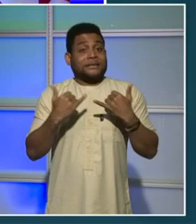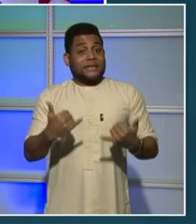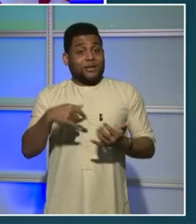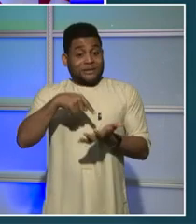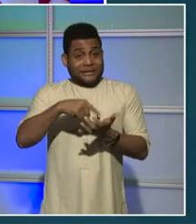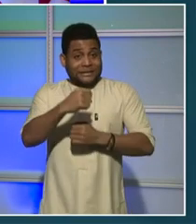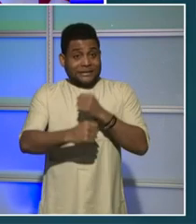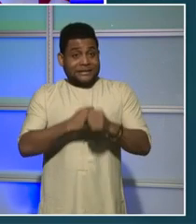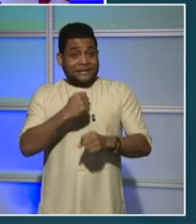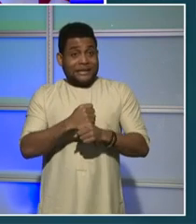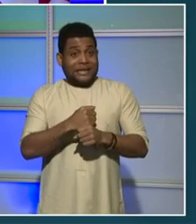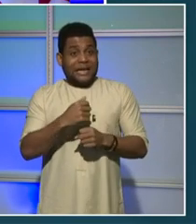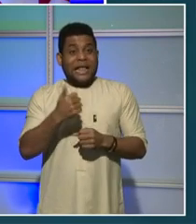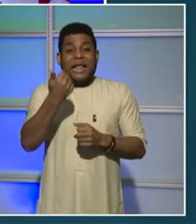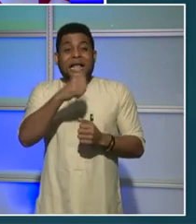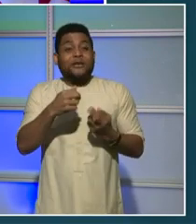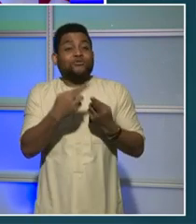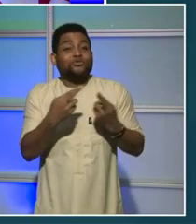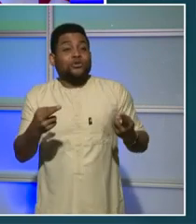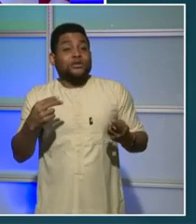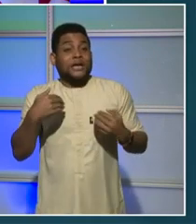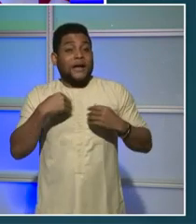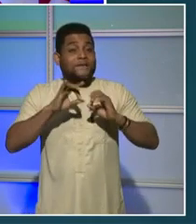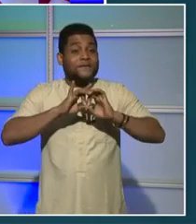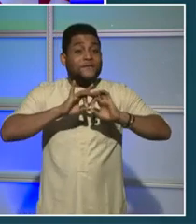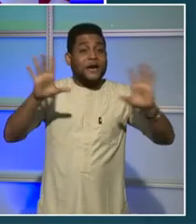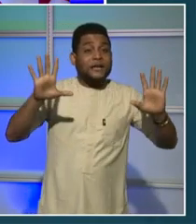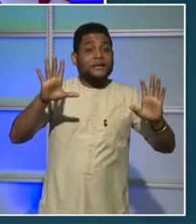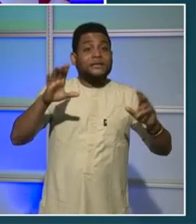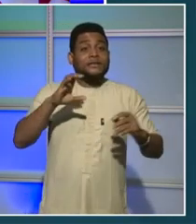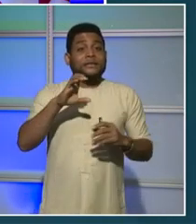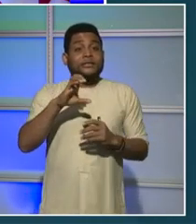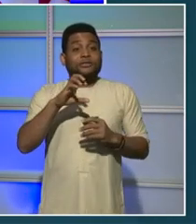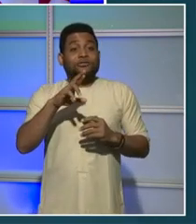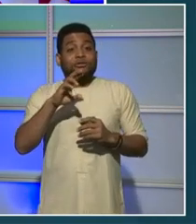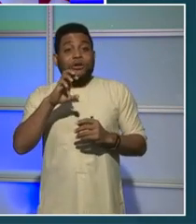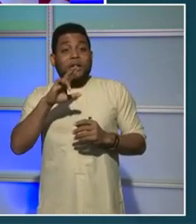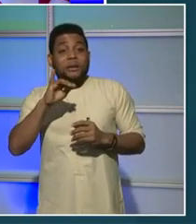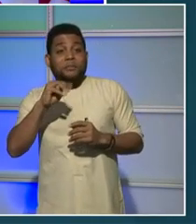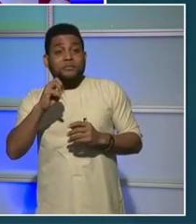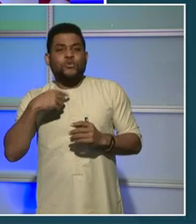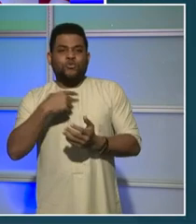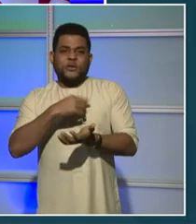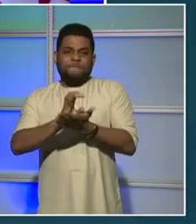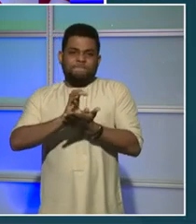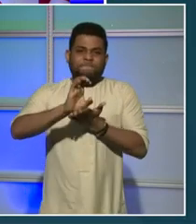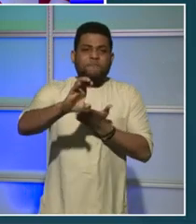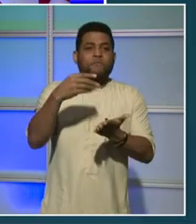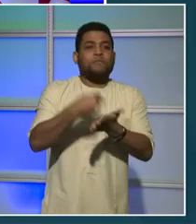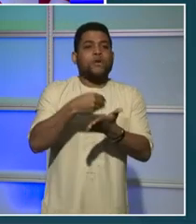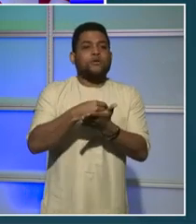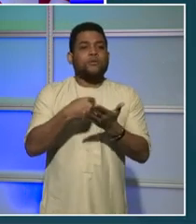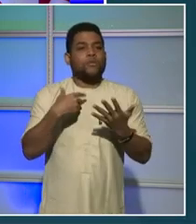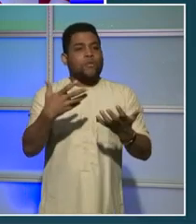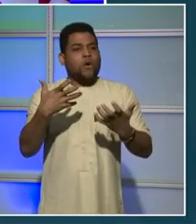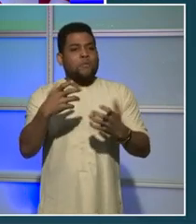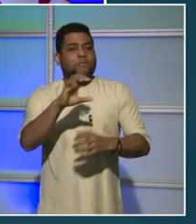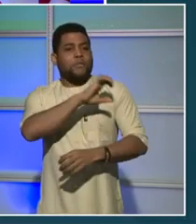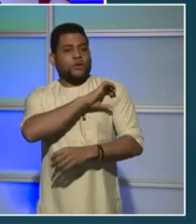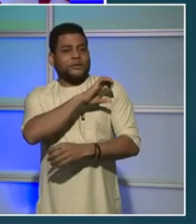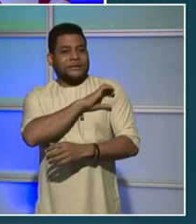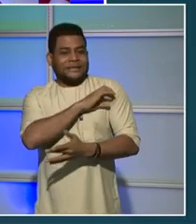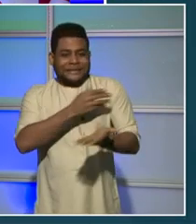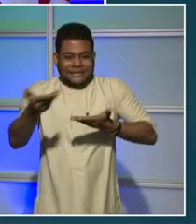rise in violent crime. We need our Metropolitan Police Department to get back up to 4,000 officers. People want to see